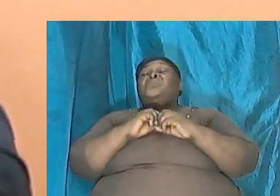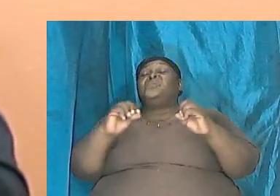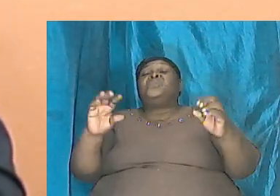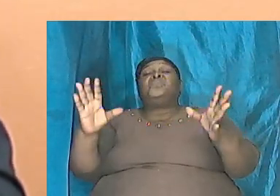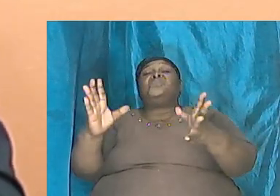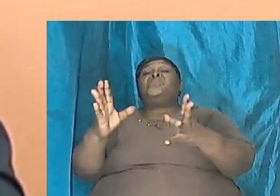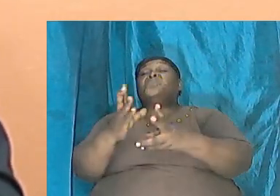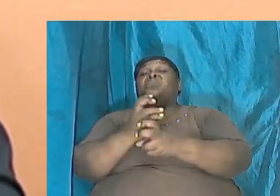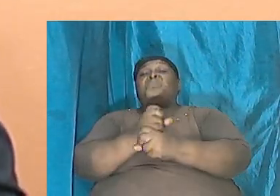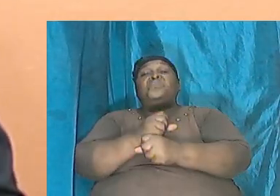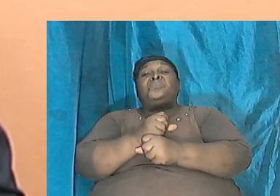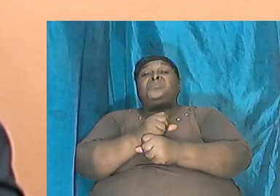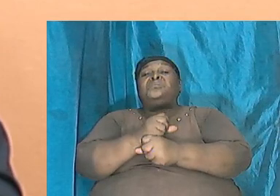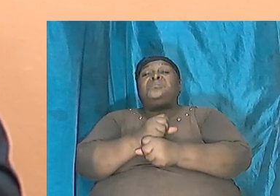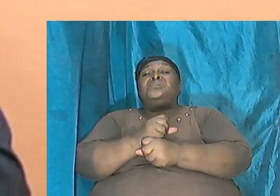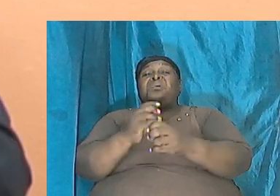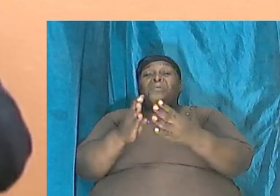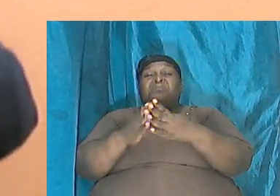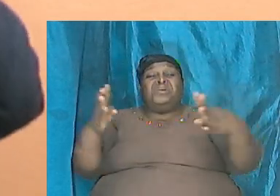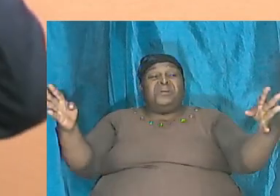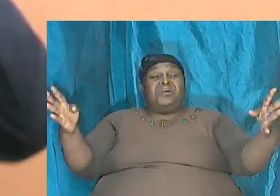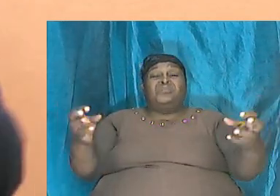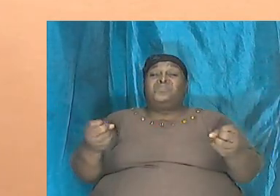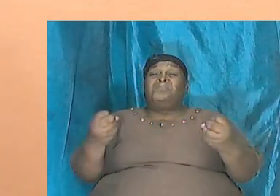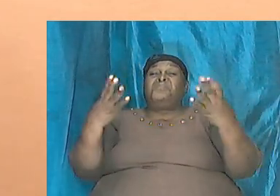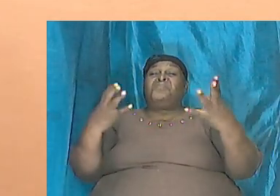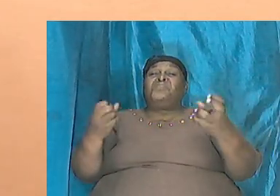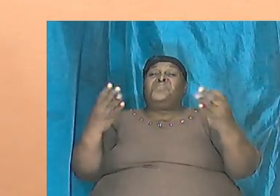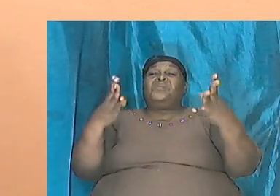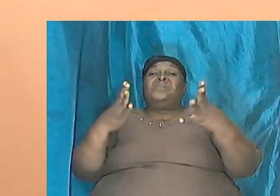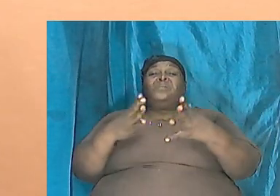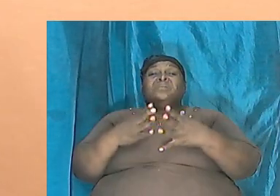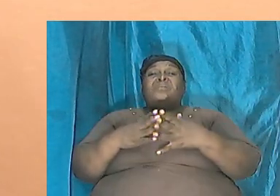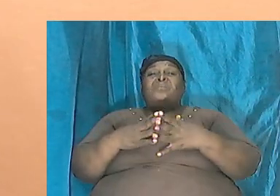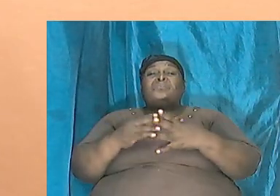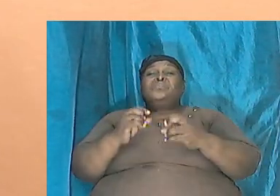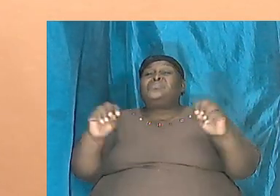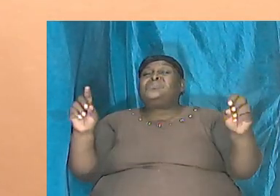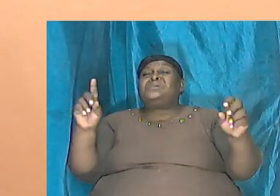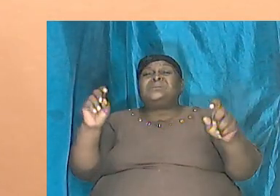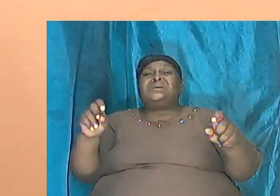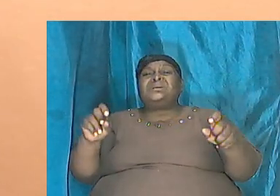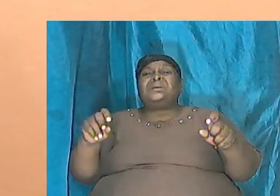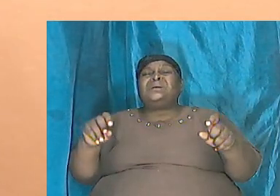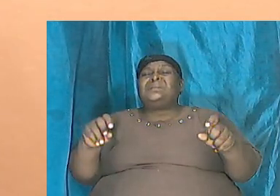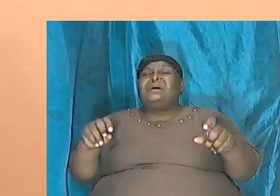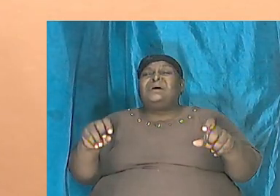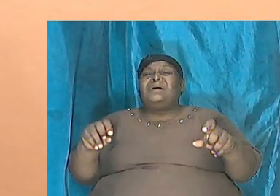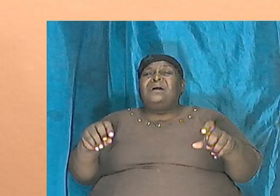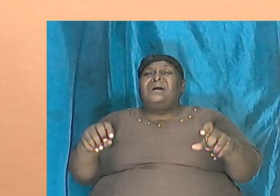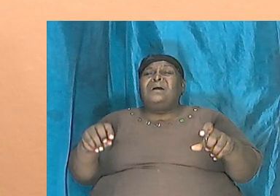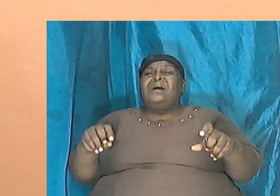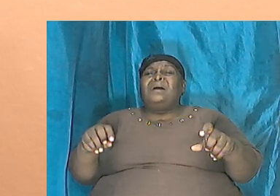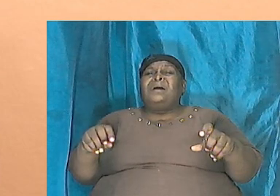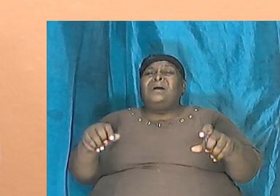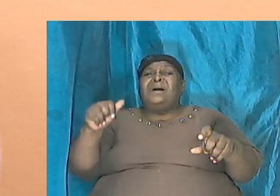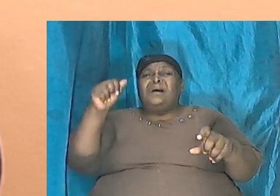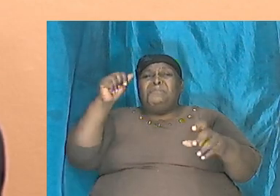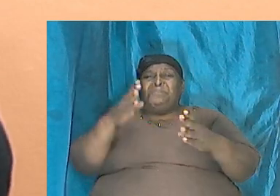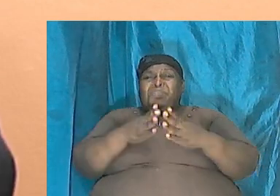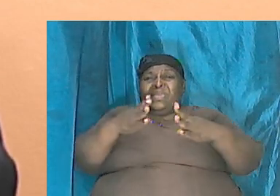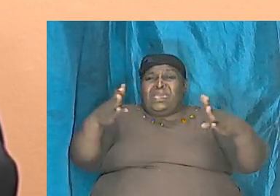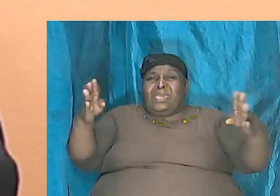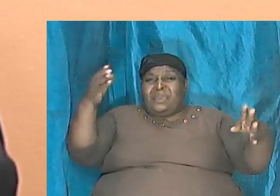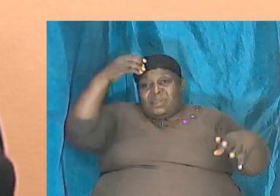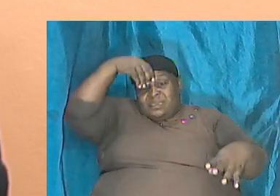big or too plenty no you wouldn't need an adult elephant to go in and if God was going to